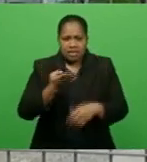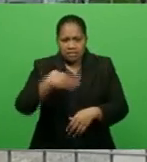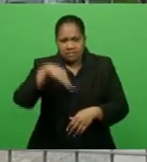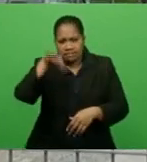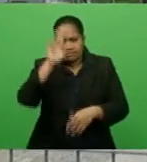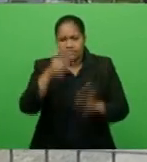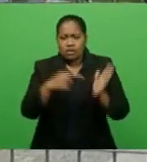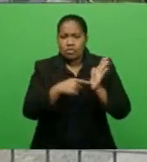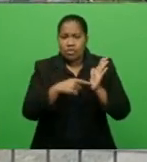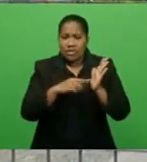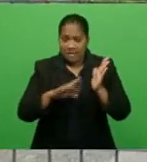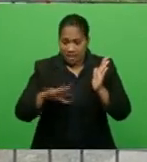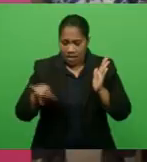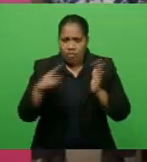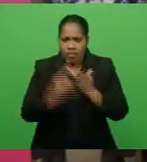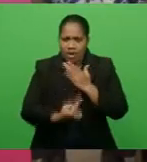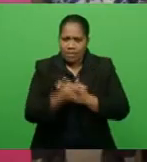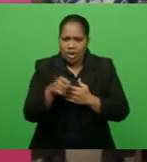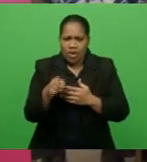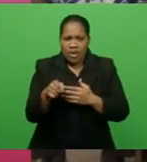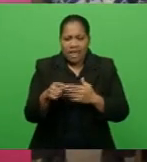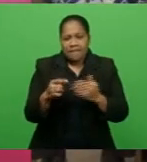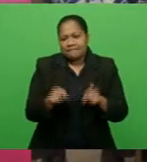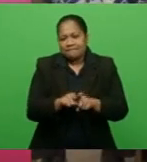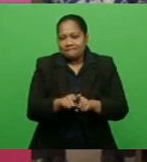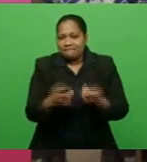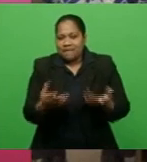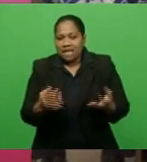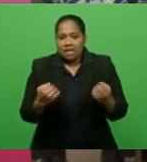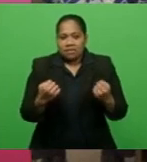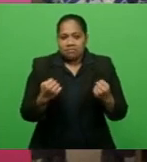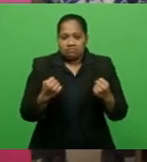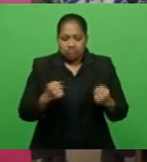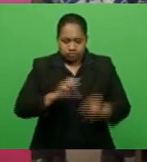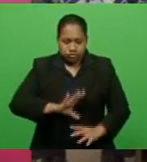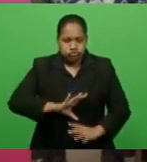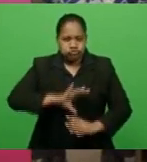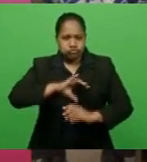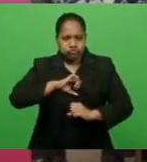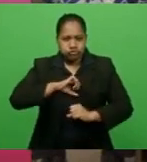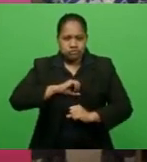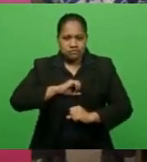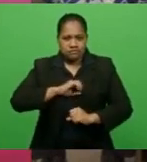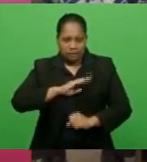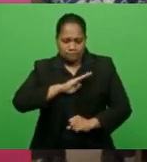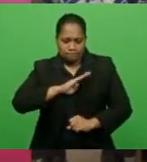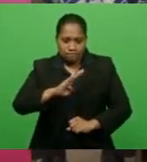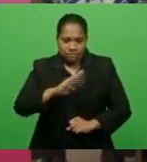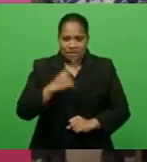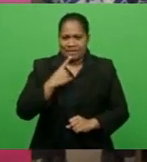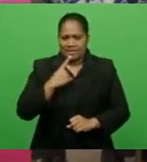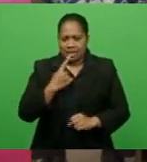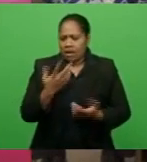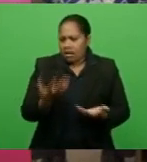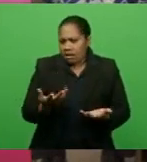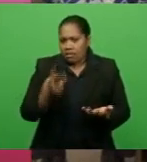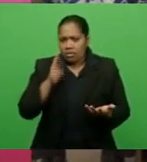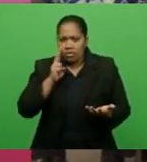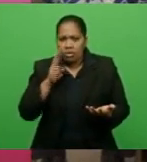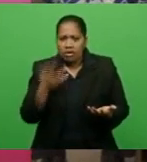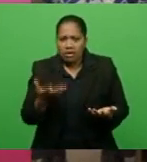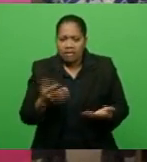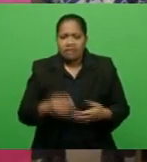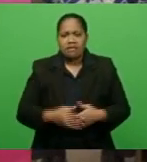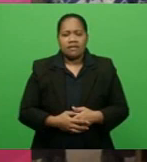strong enough, not strong enough, but very courageous to say, look, he withdrew his